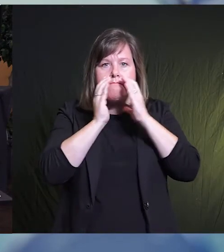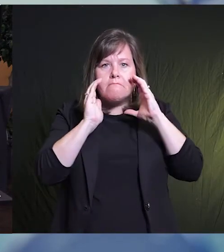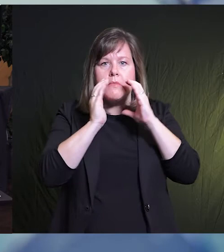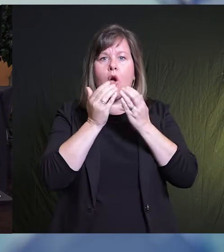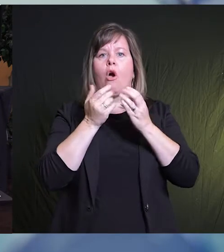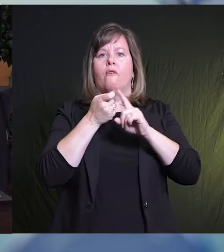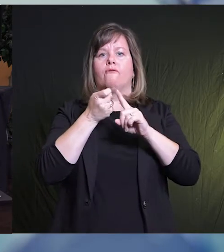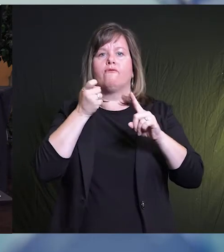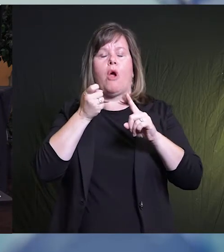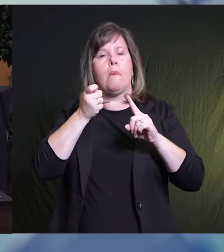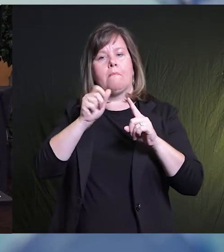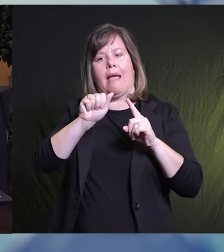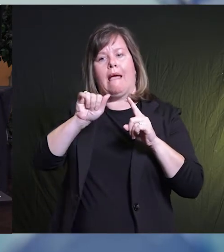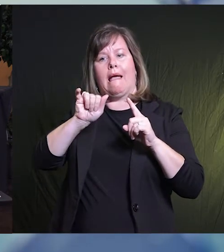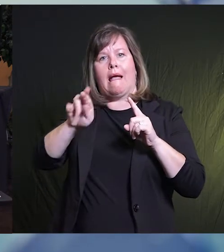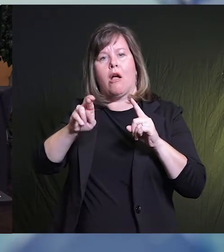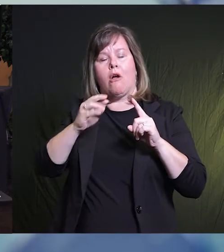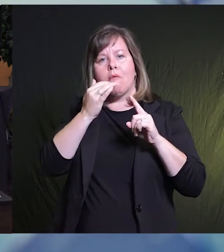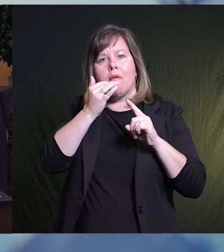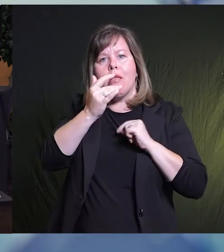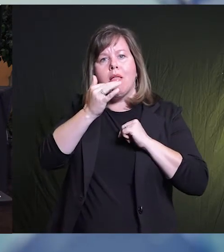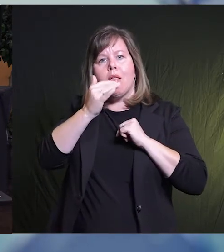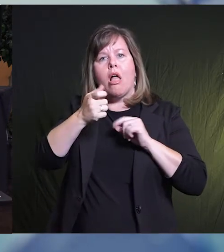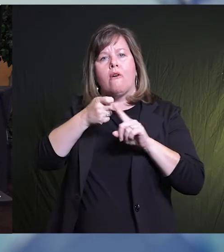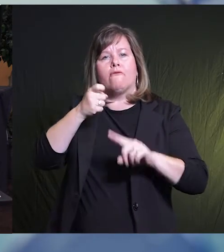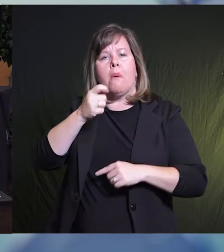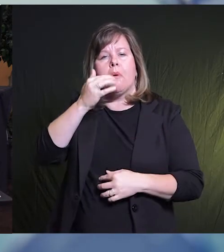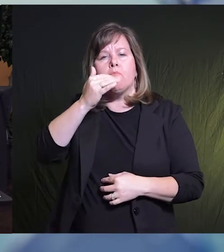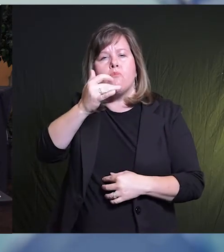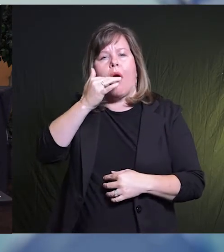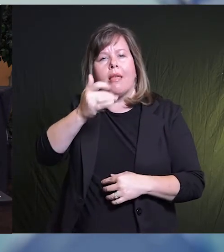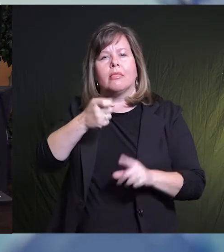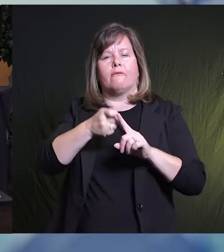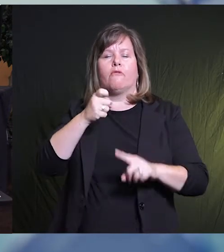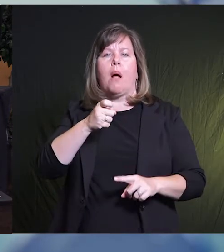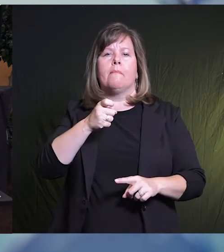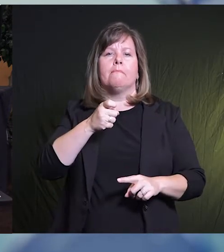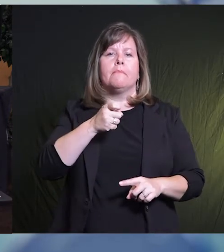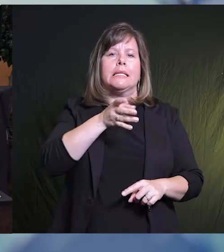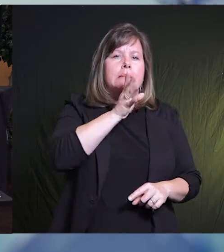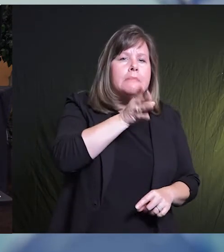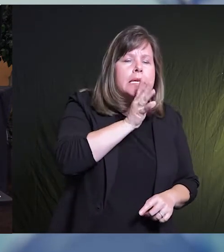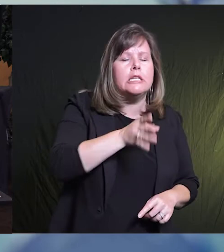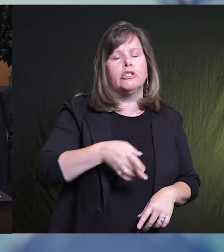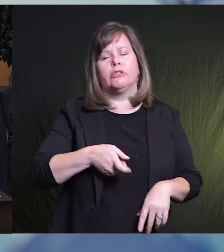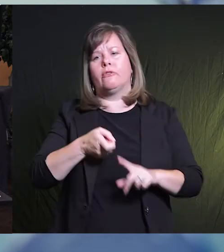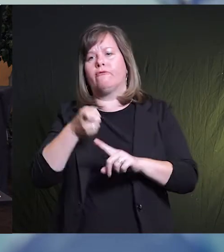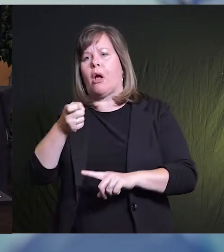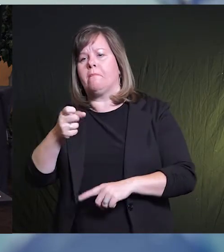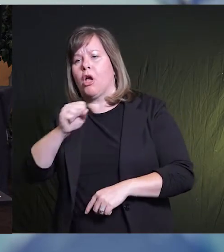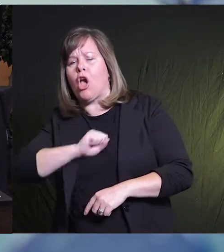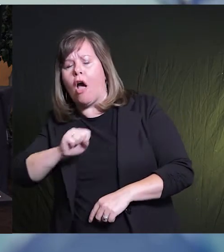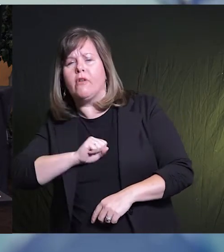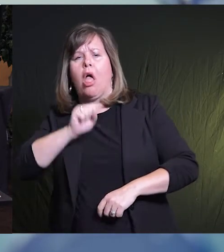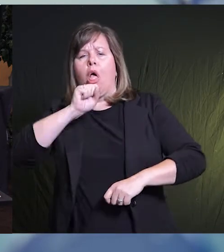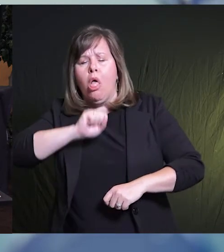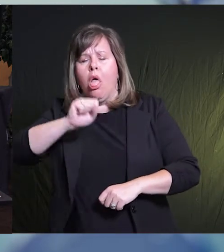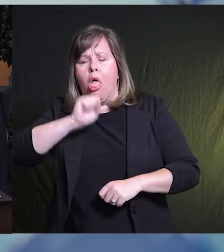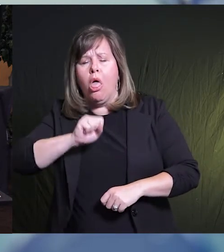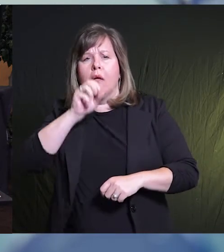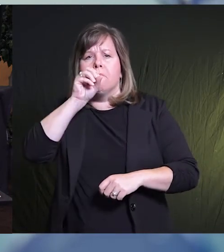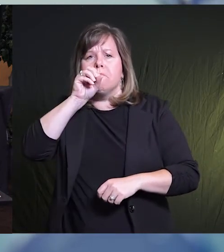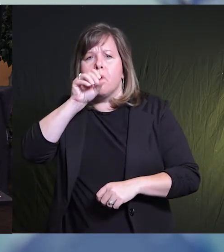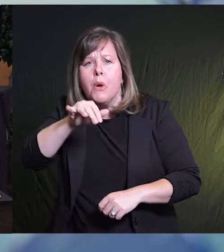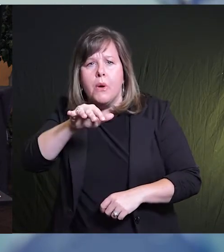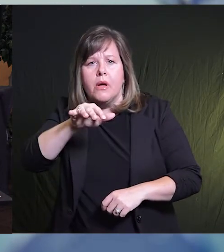the aerosolized moisture coming from a person's breath coming from a person's speech and they're coughing. And those droplets